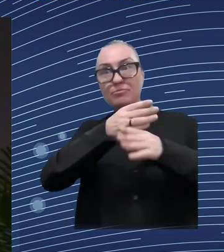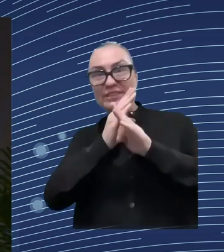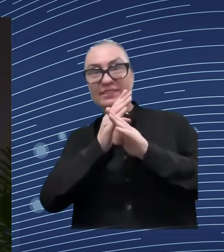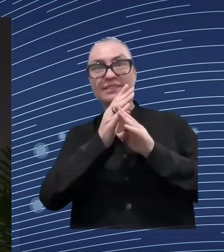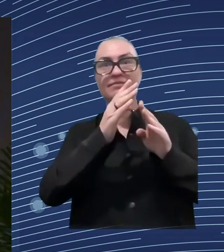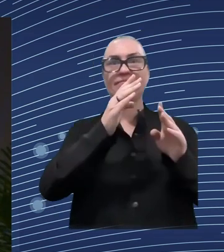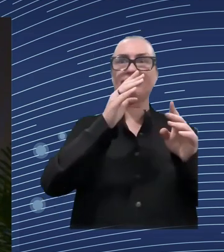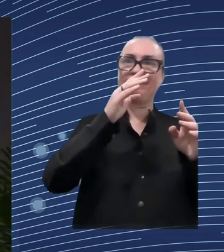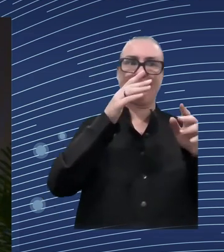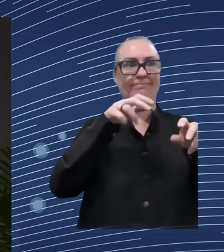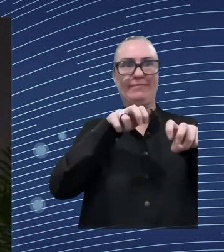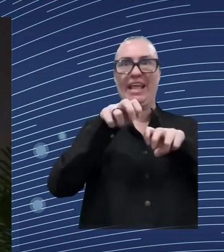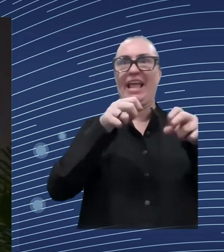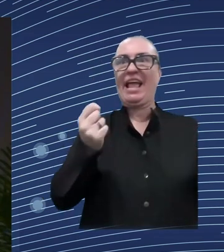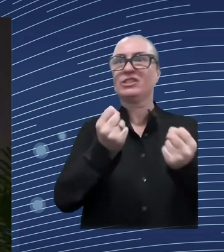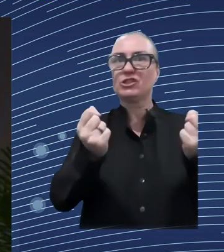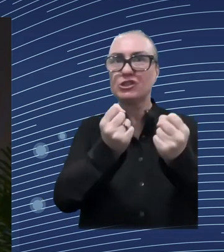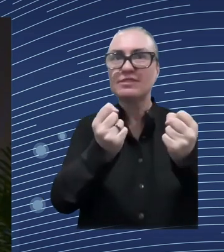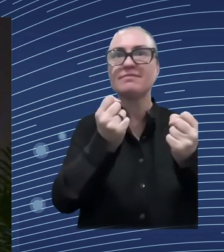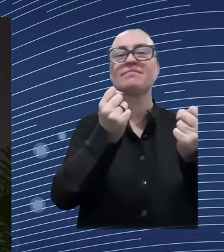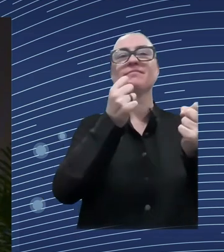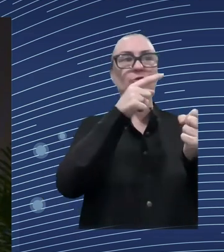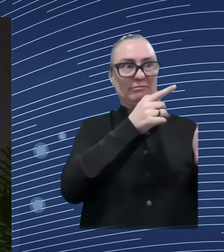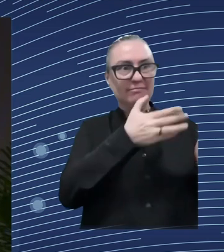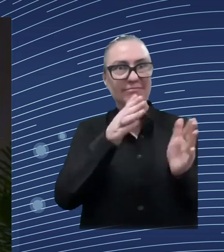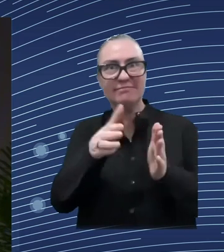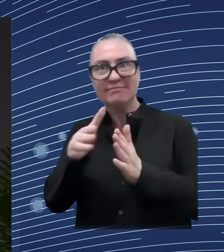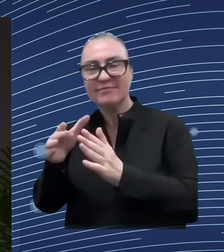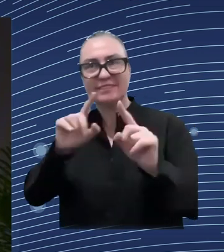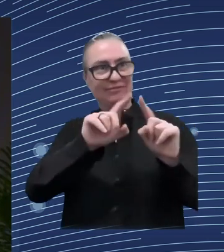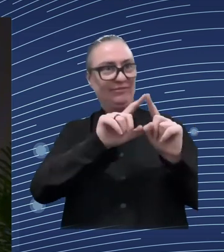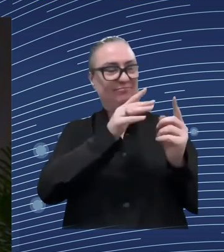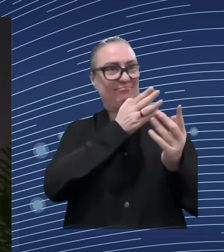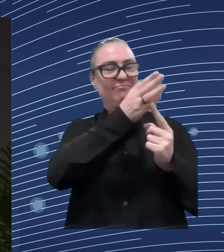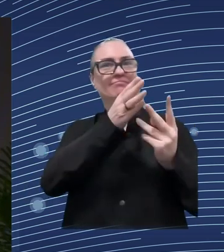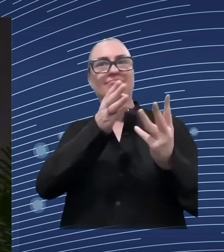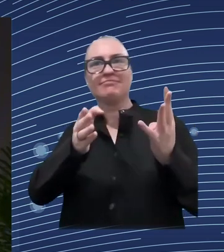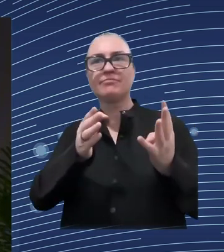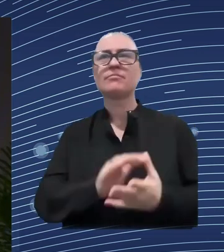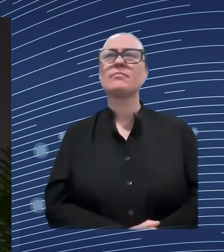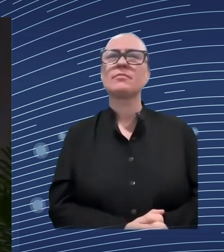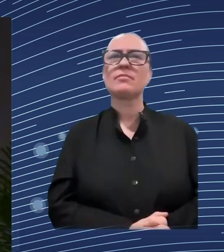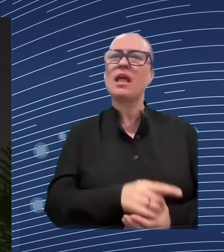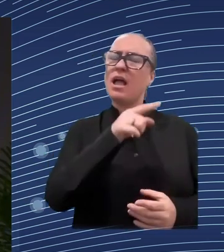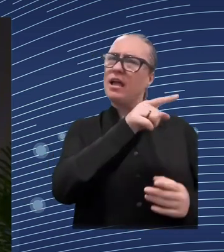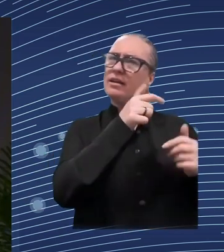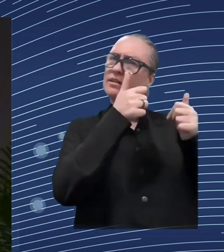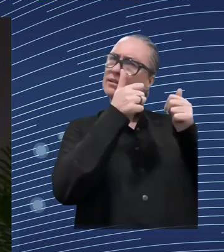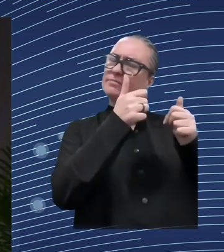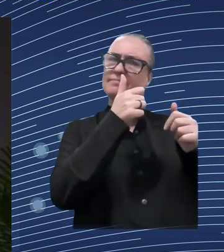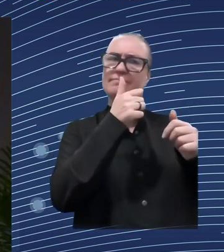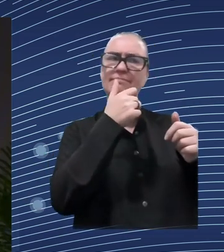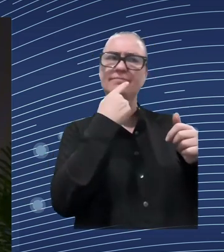let's give a floor to Sara de la Rica, who will tell us a bit more about the counterfactual